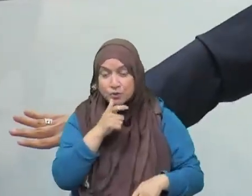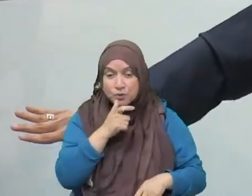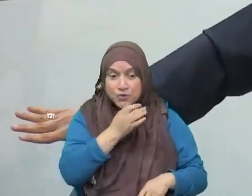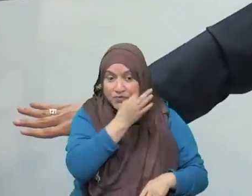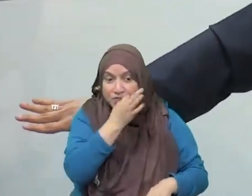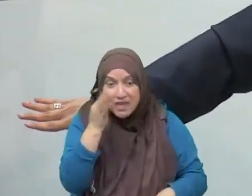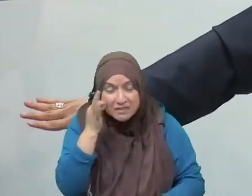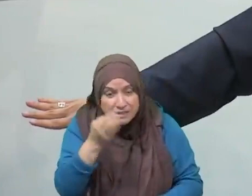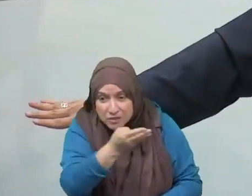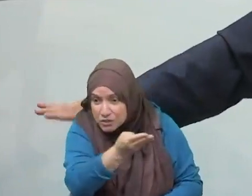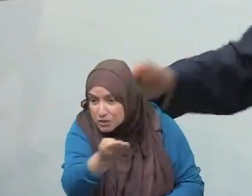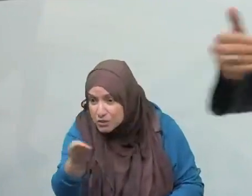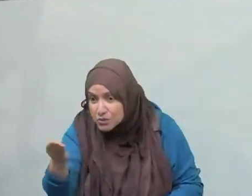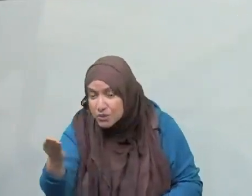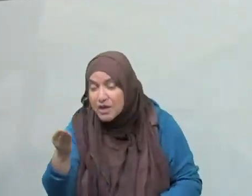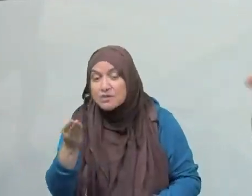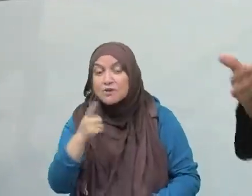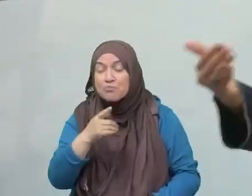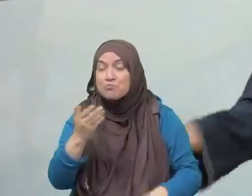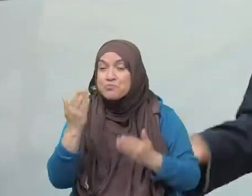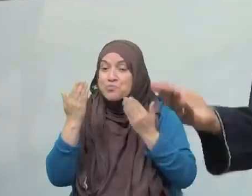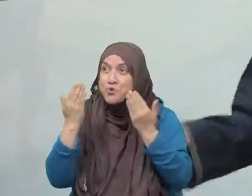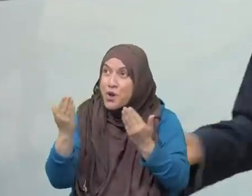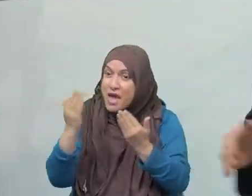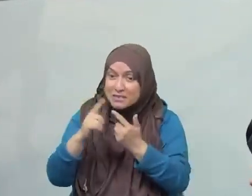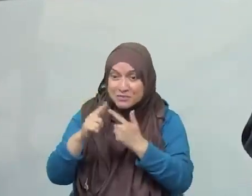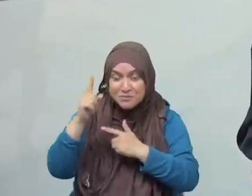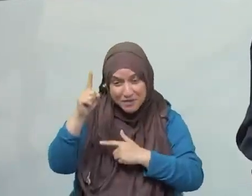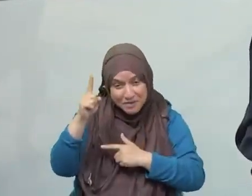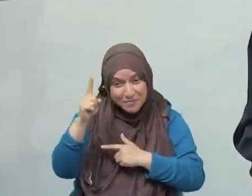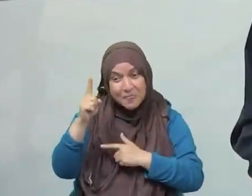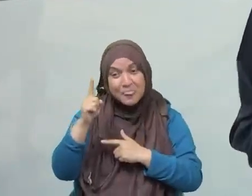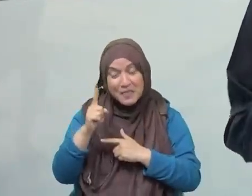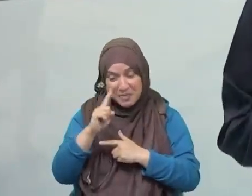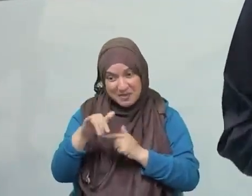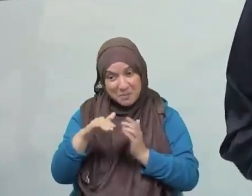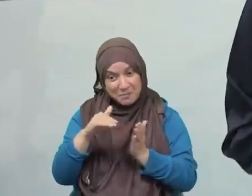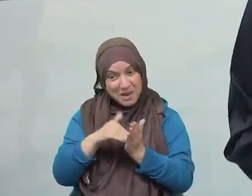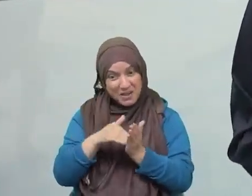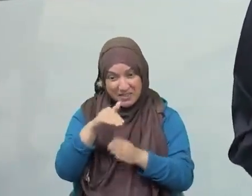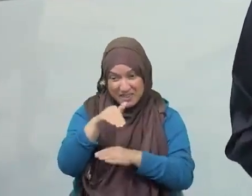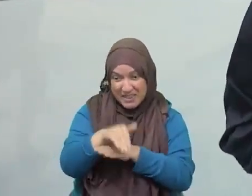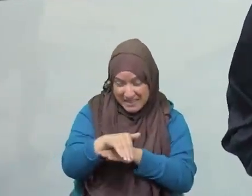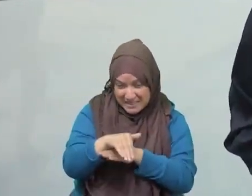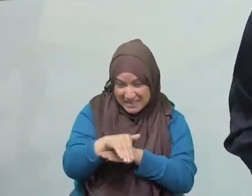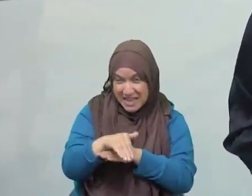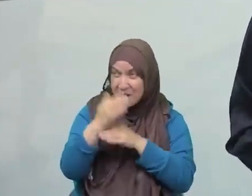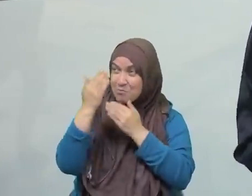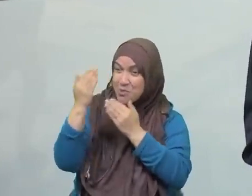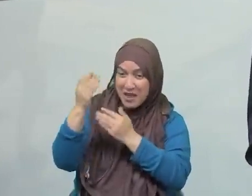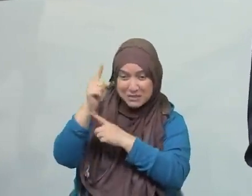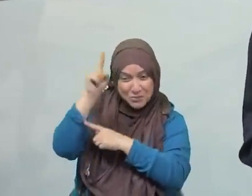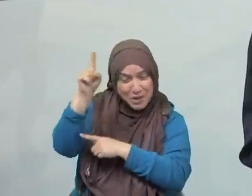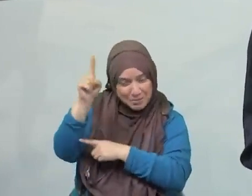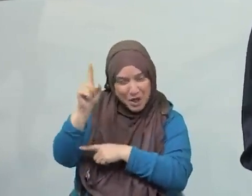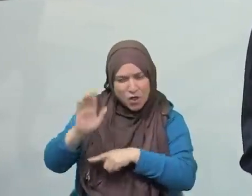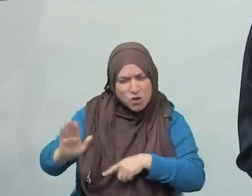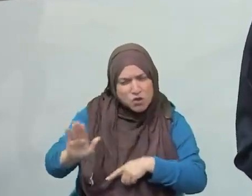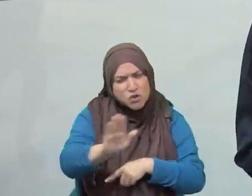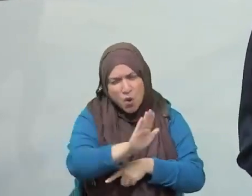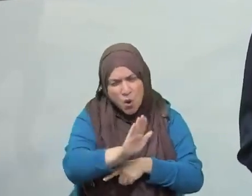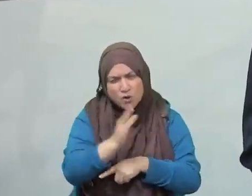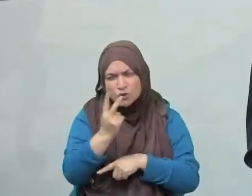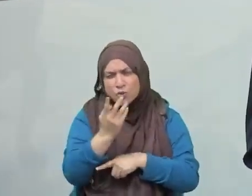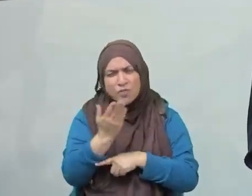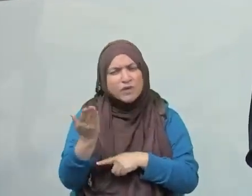all of their previous sins. And Aisha radiallahu anha asked the Prophet sallallahu alayhi wa sallam if I feel like I'm in Laylatul Qadr, if Laylatul Qadr has come